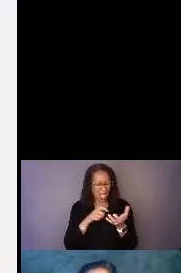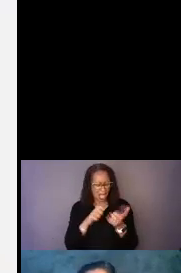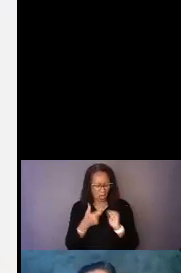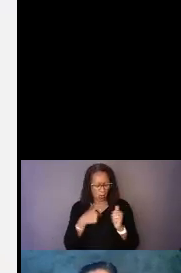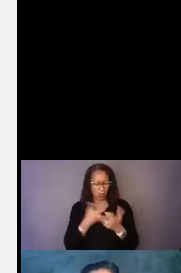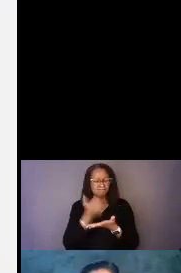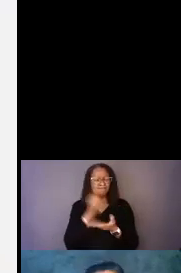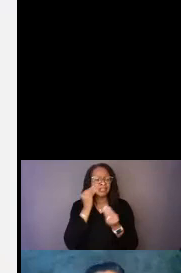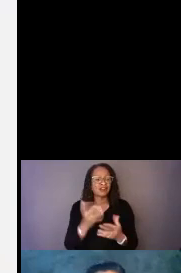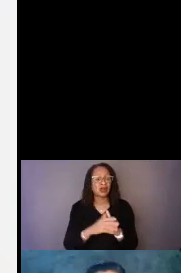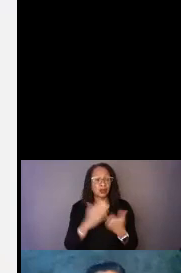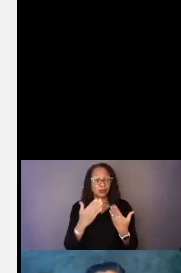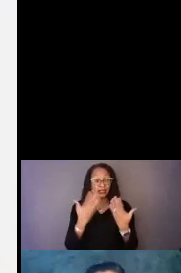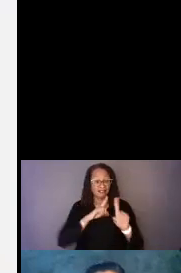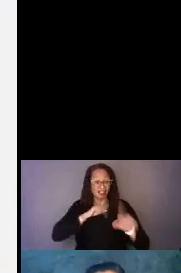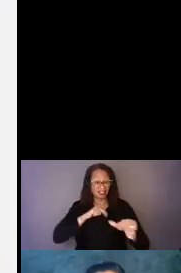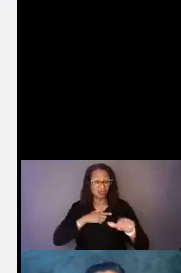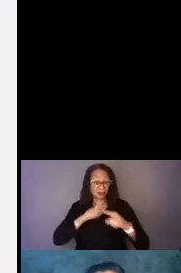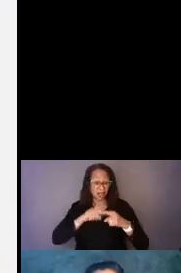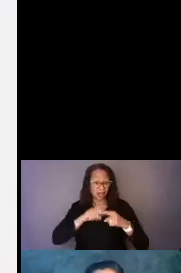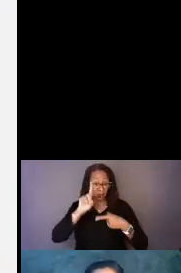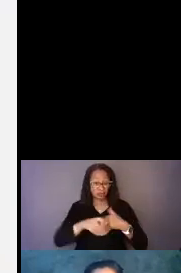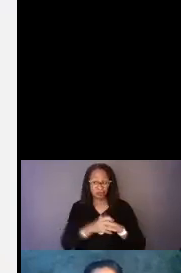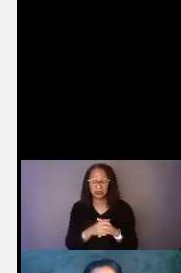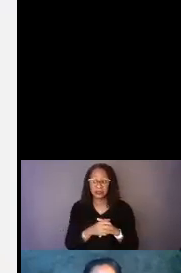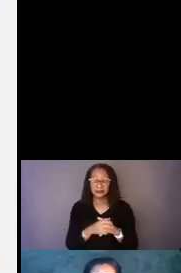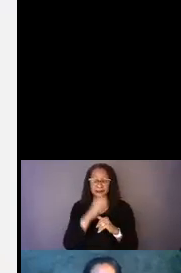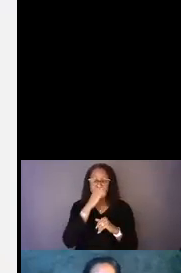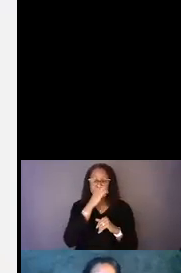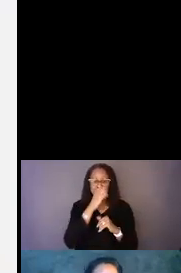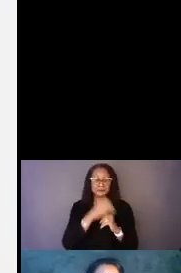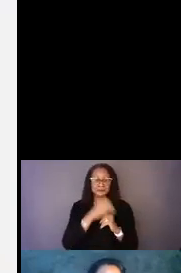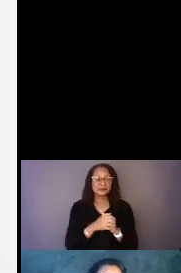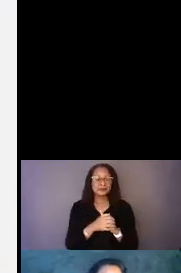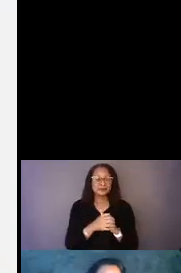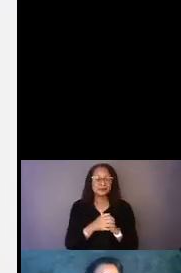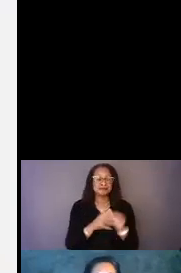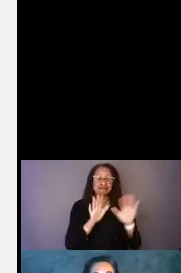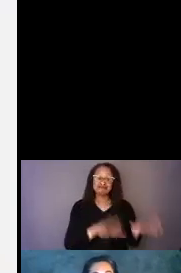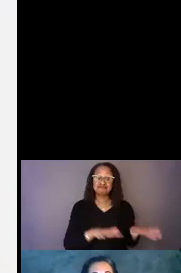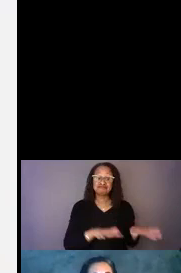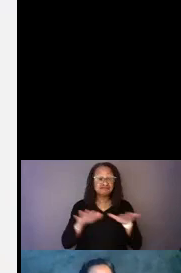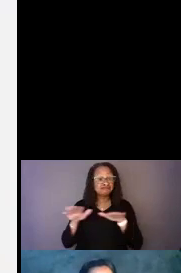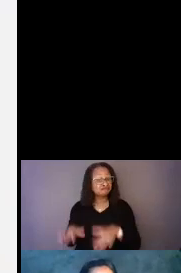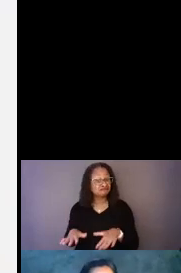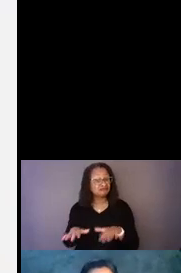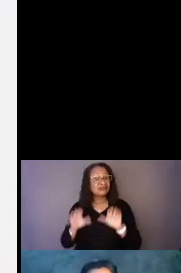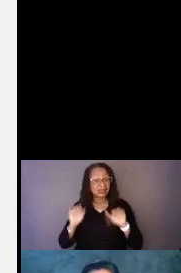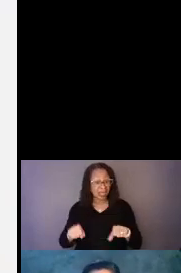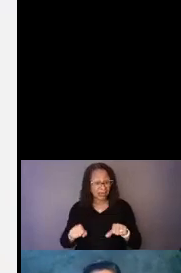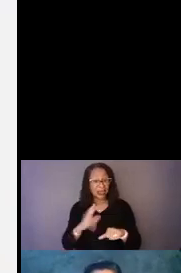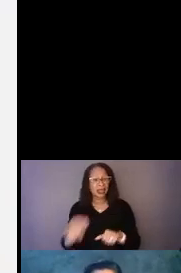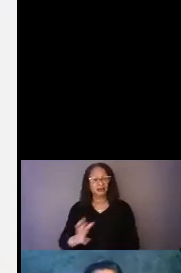I'm going to give you the answers to my question. We acquire information in a casual way and in a formal way.